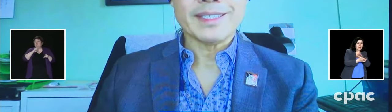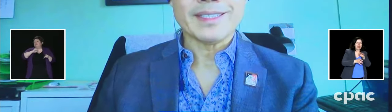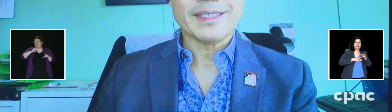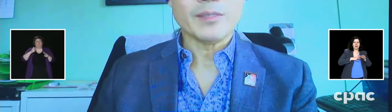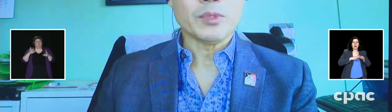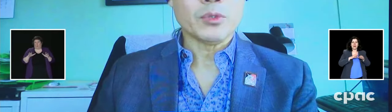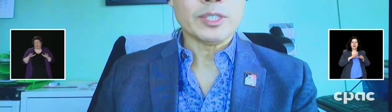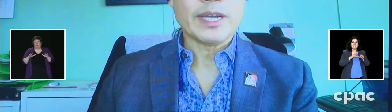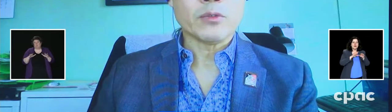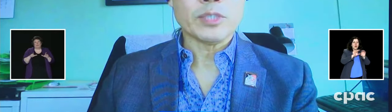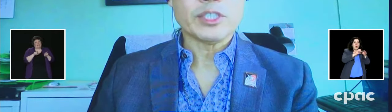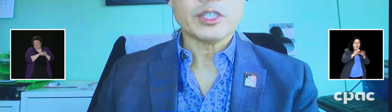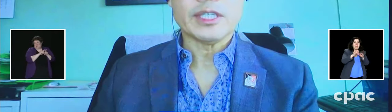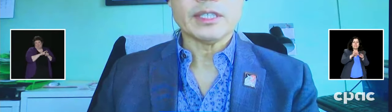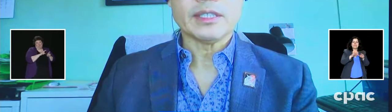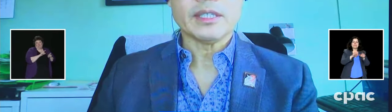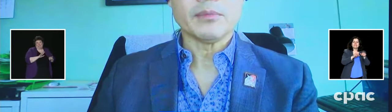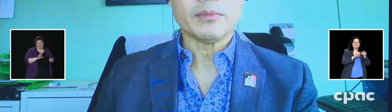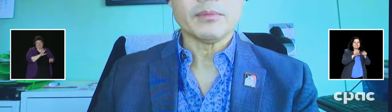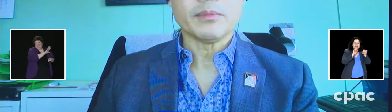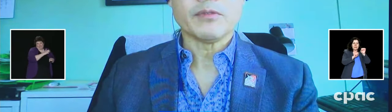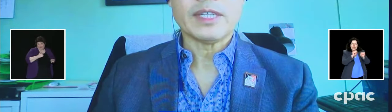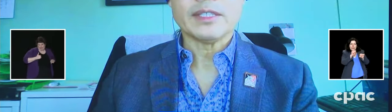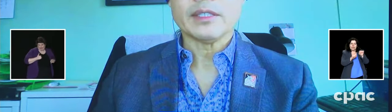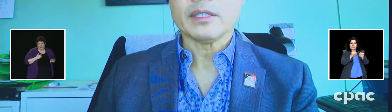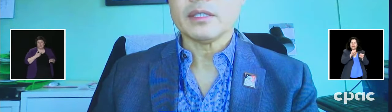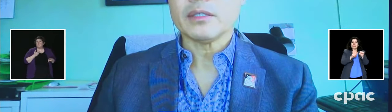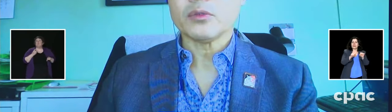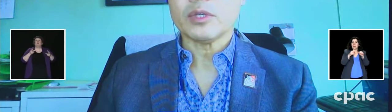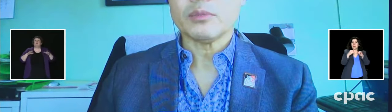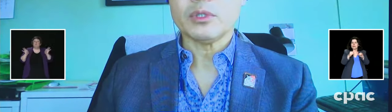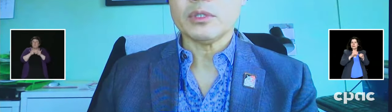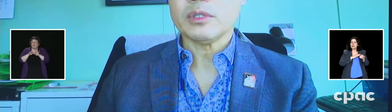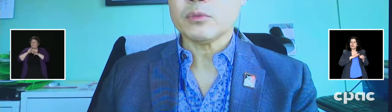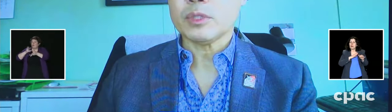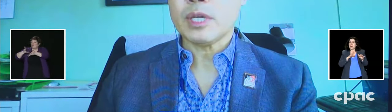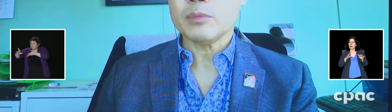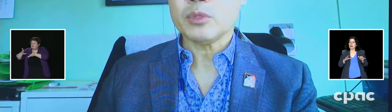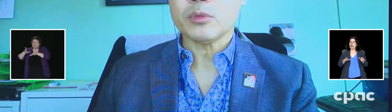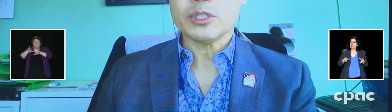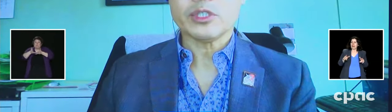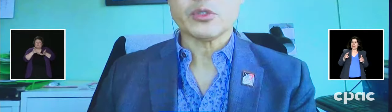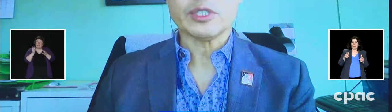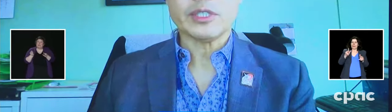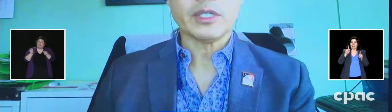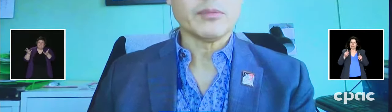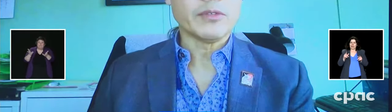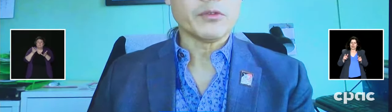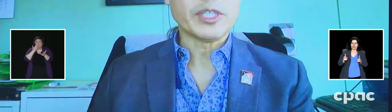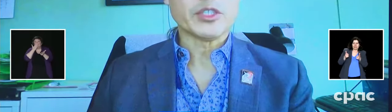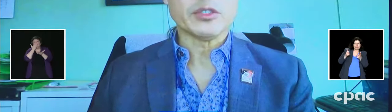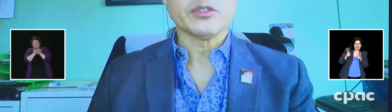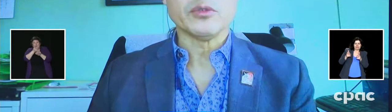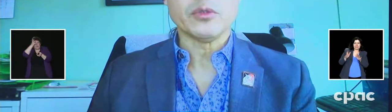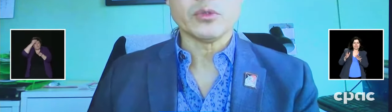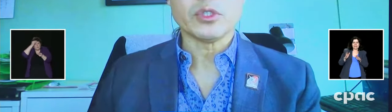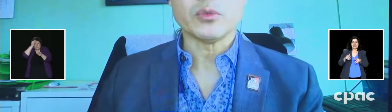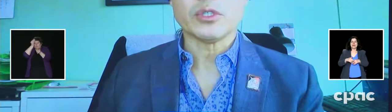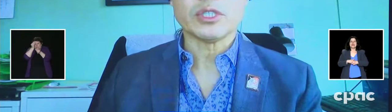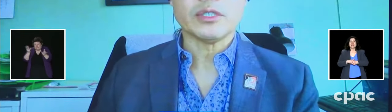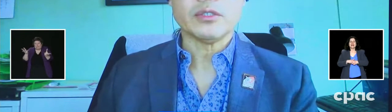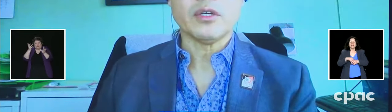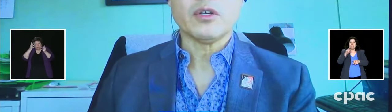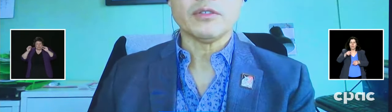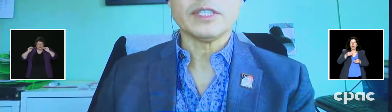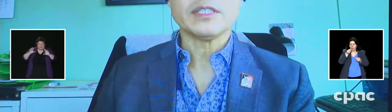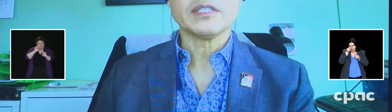said, doing outreach and providing credible, reliable, reassuring information to those who